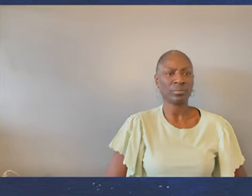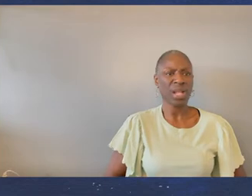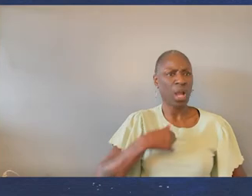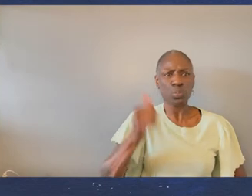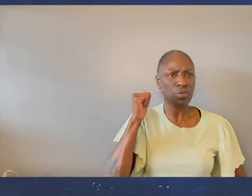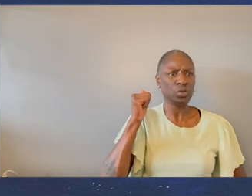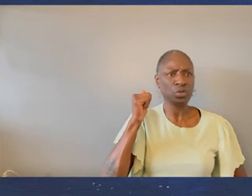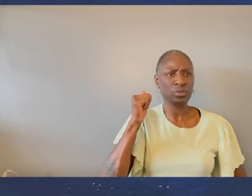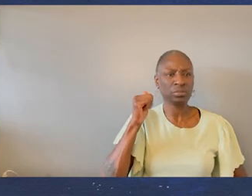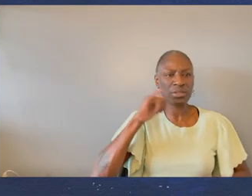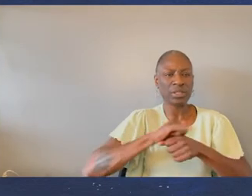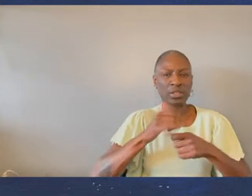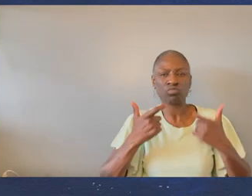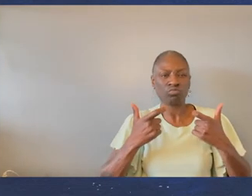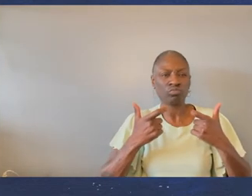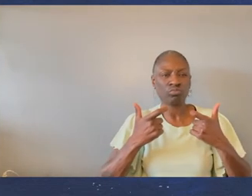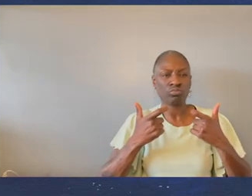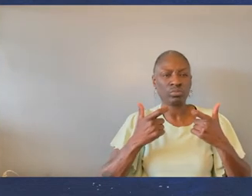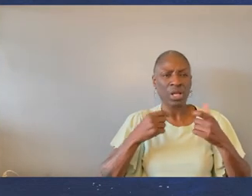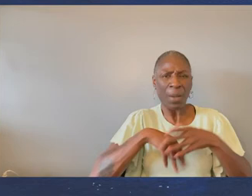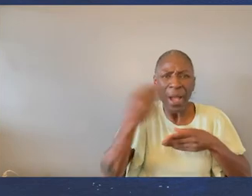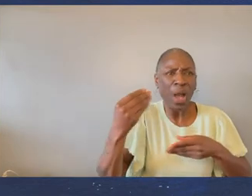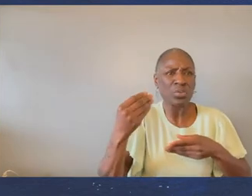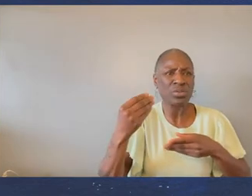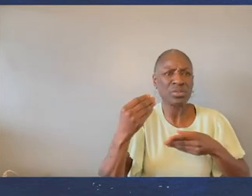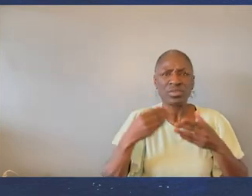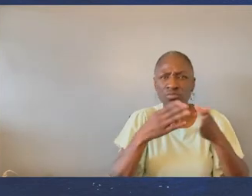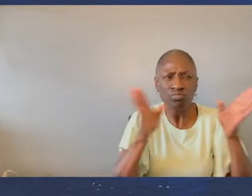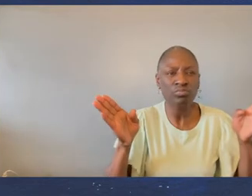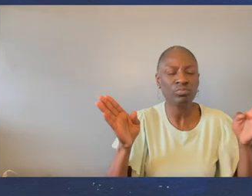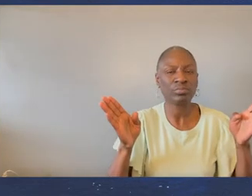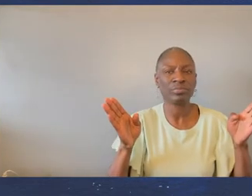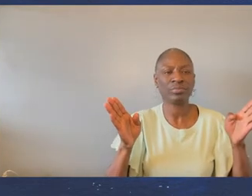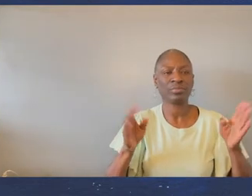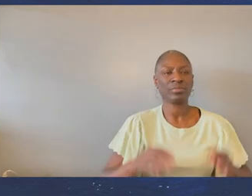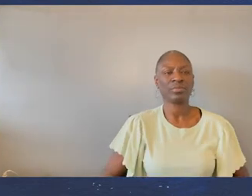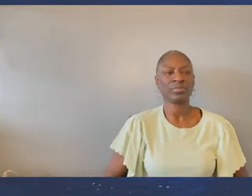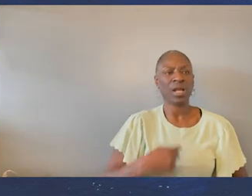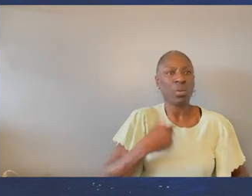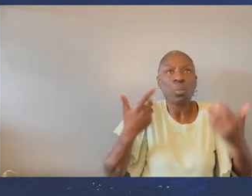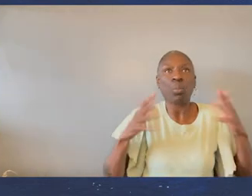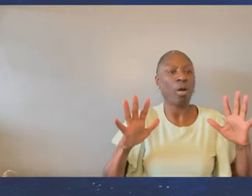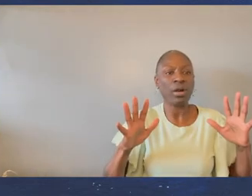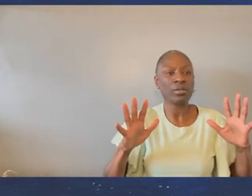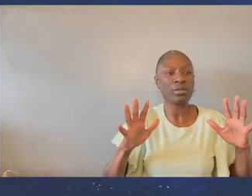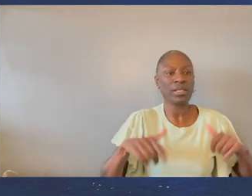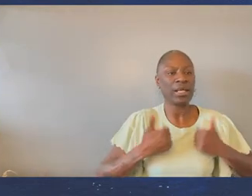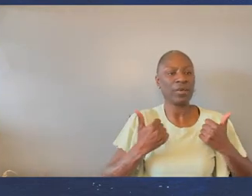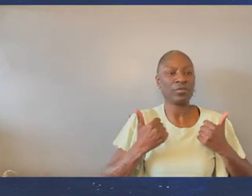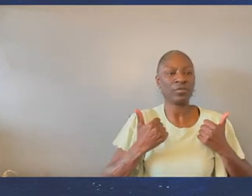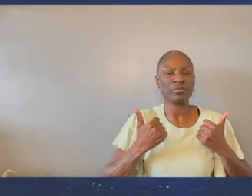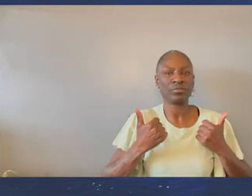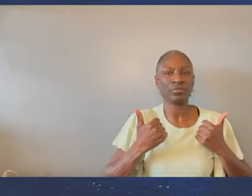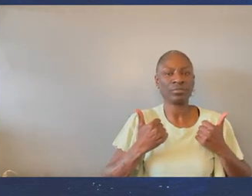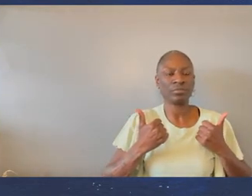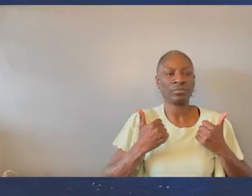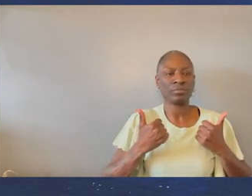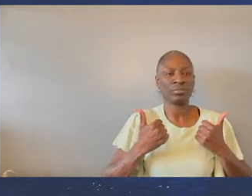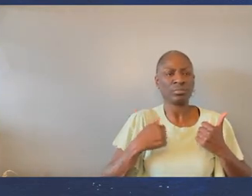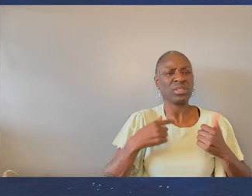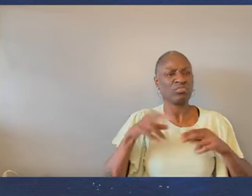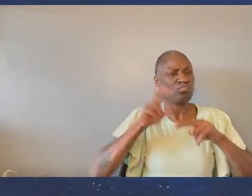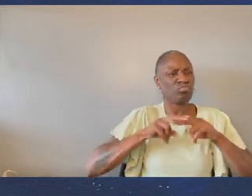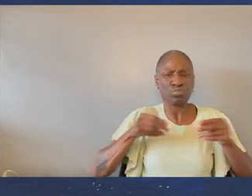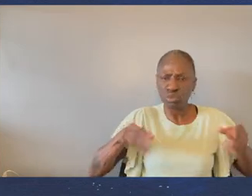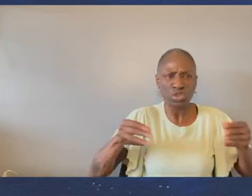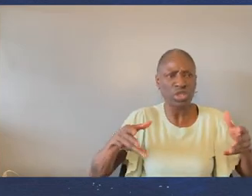I refuse to be boxed in, I want to be boxed out. I don't want to live to think that because I'm in